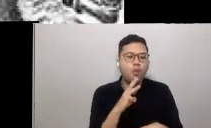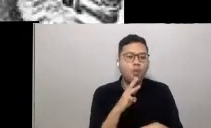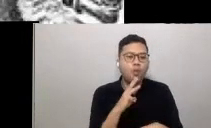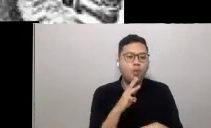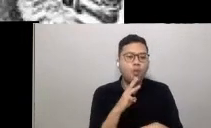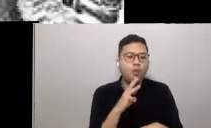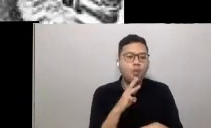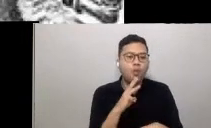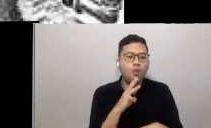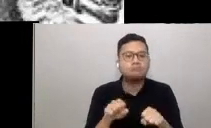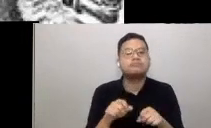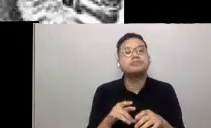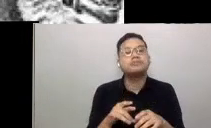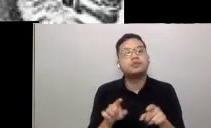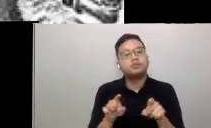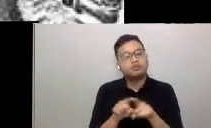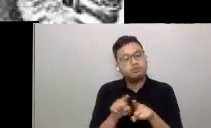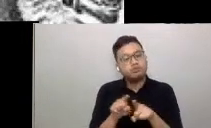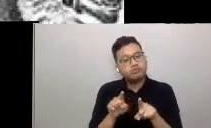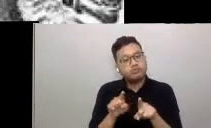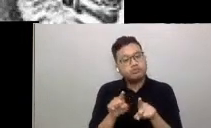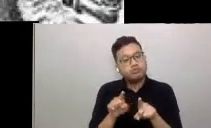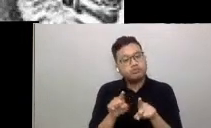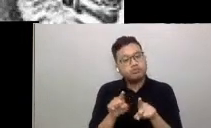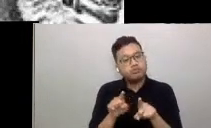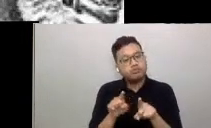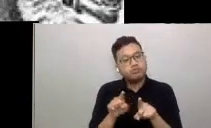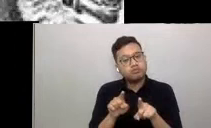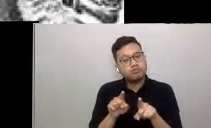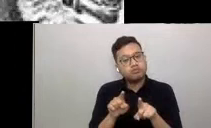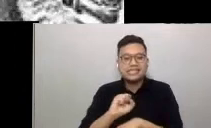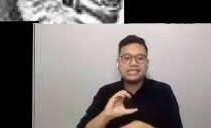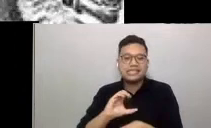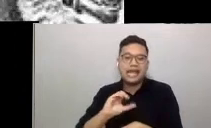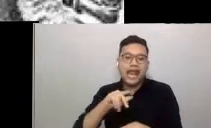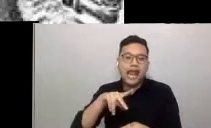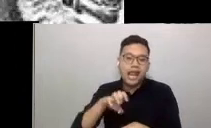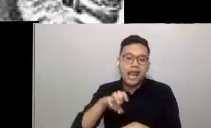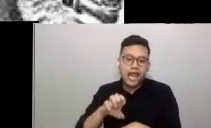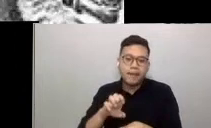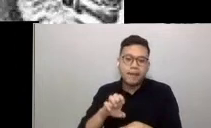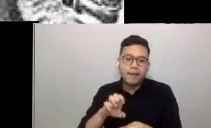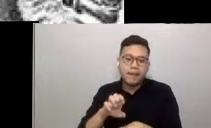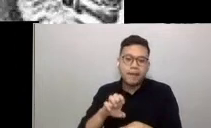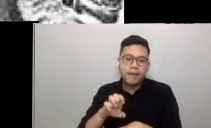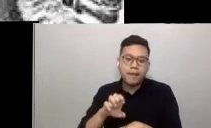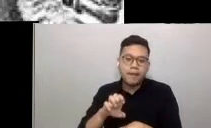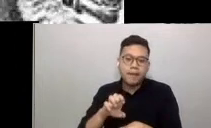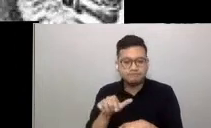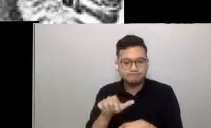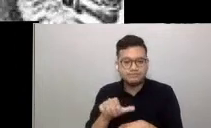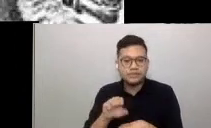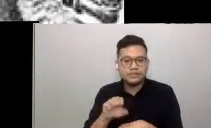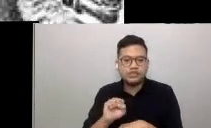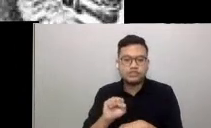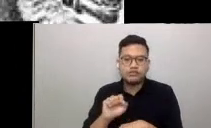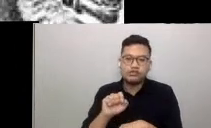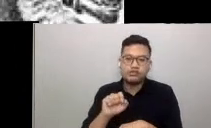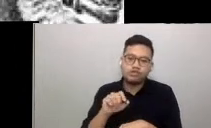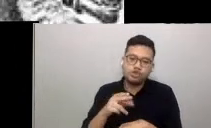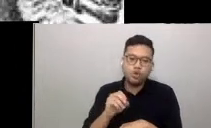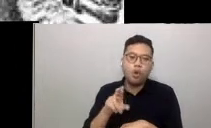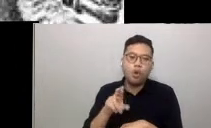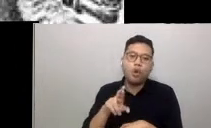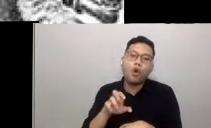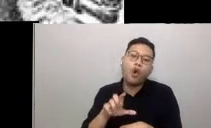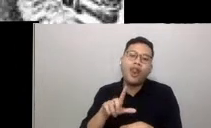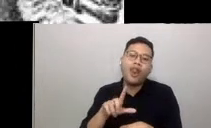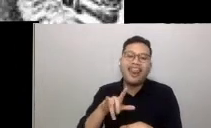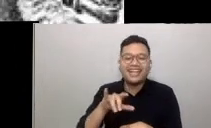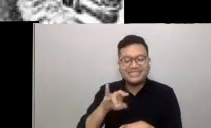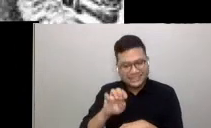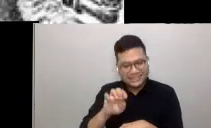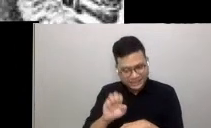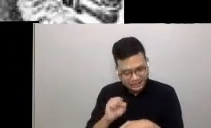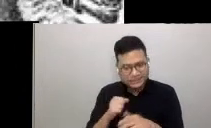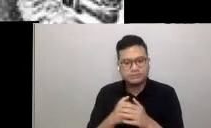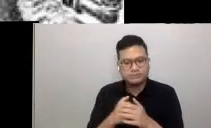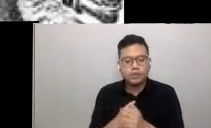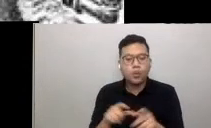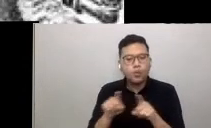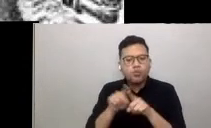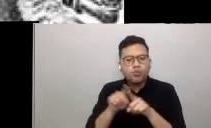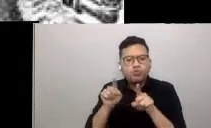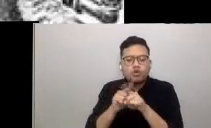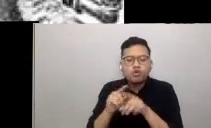a modern sewer system, followed by the landscaping of the River Thames, muddy shorelines, and ultimately a public awareness